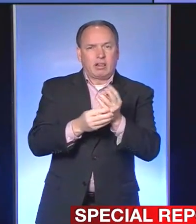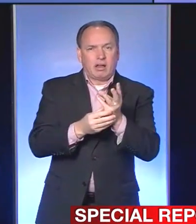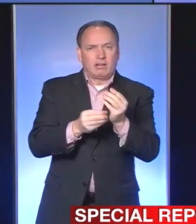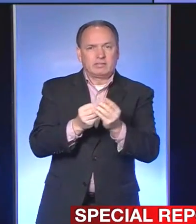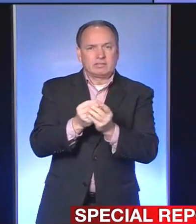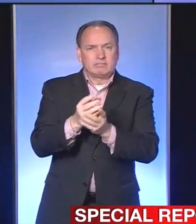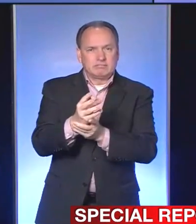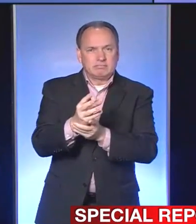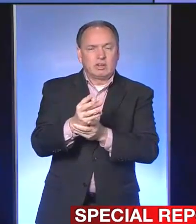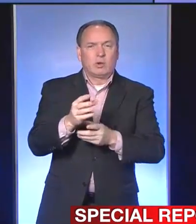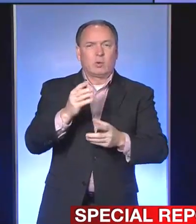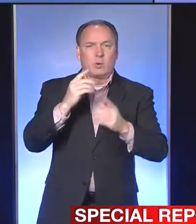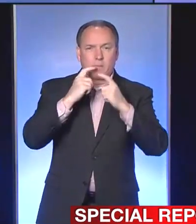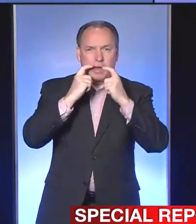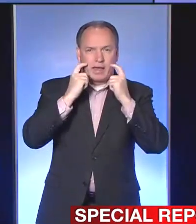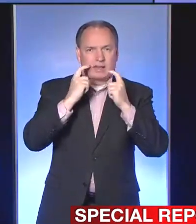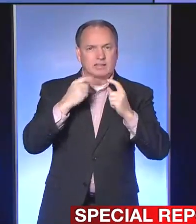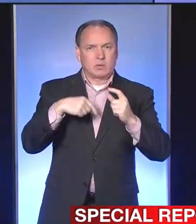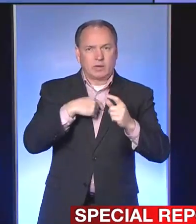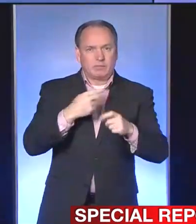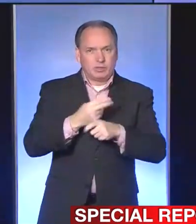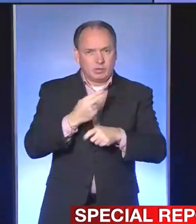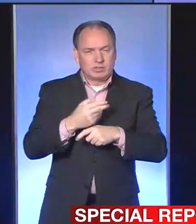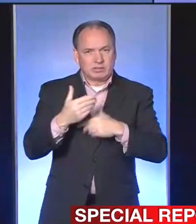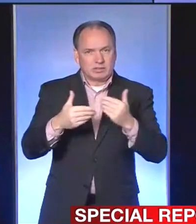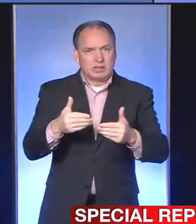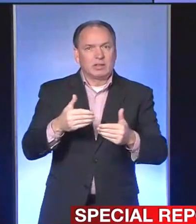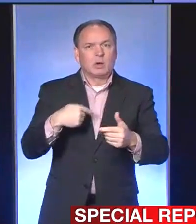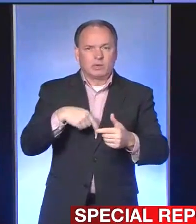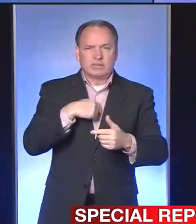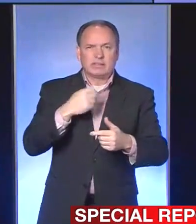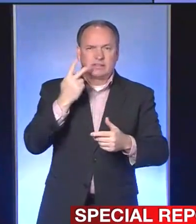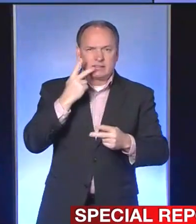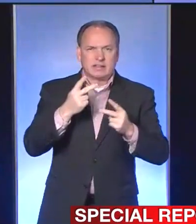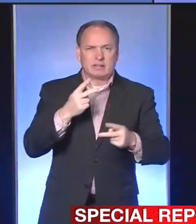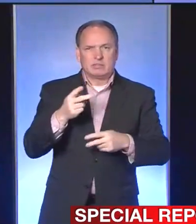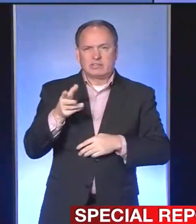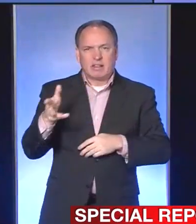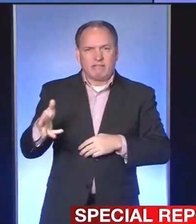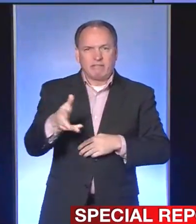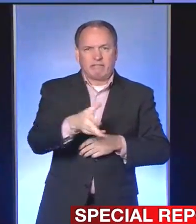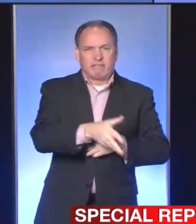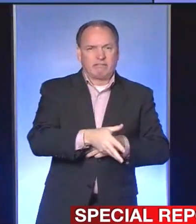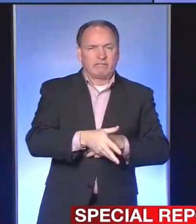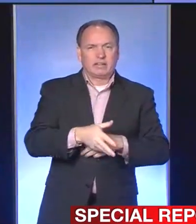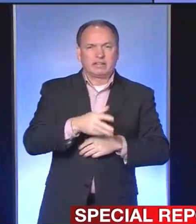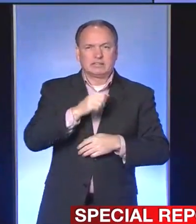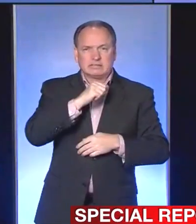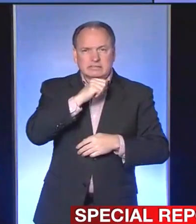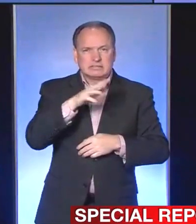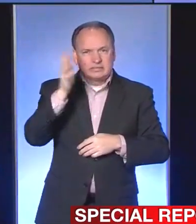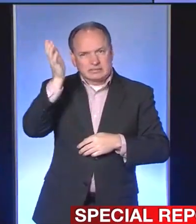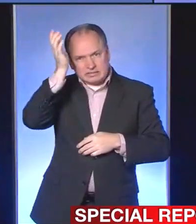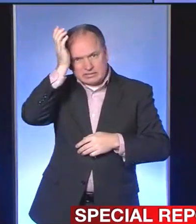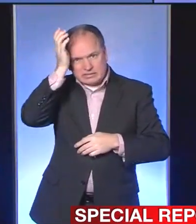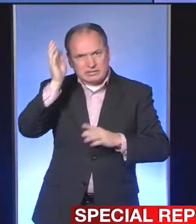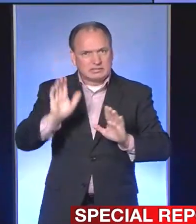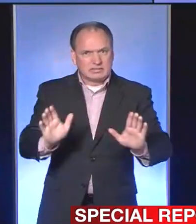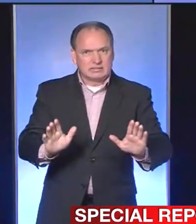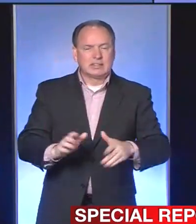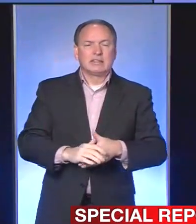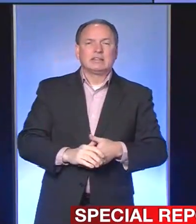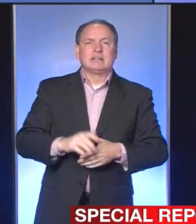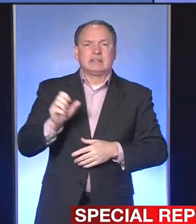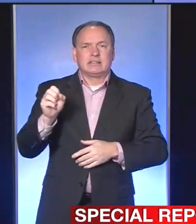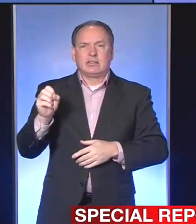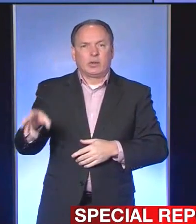Unfortunately, we have seen a number of gloves and masks just laying around as litter. Please take your mask and your